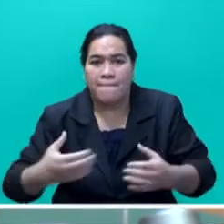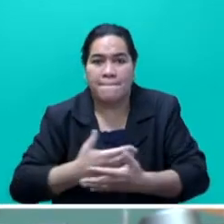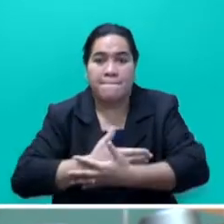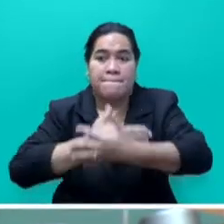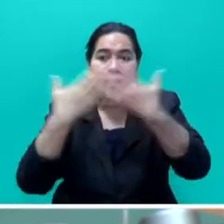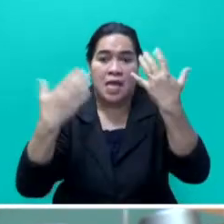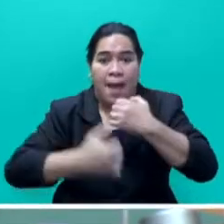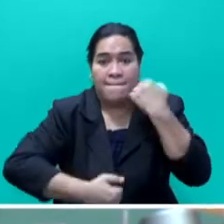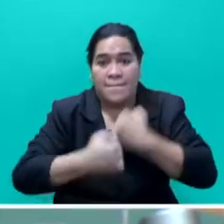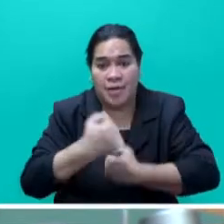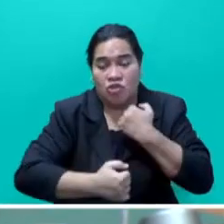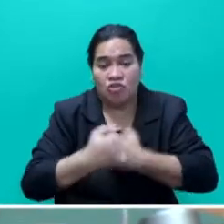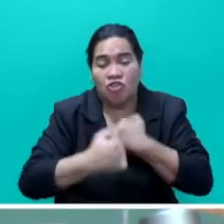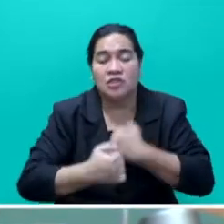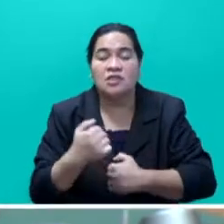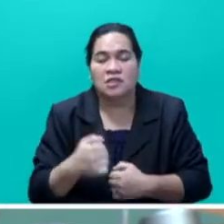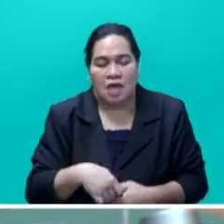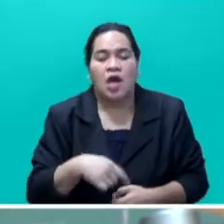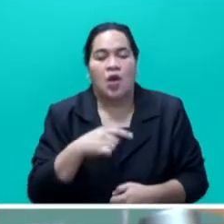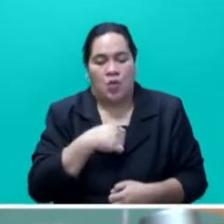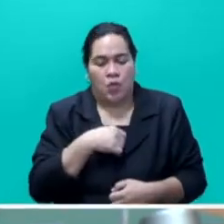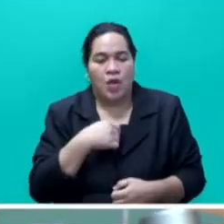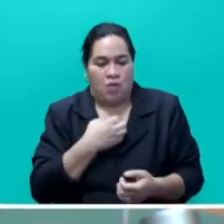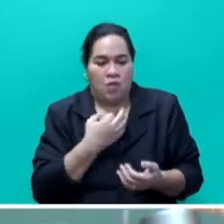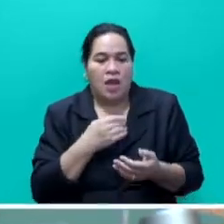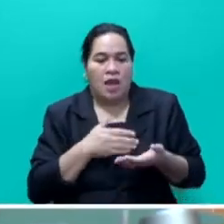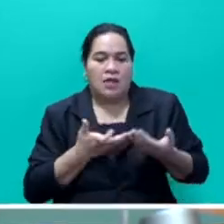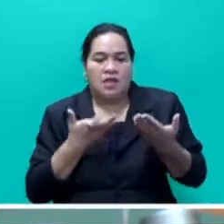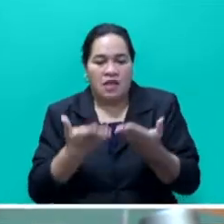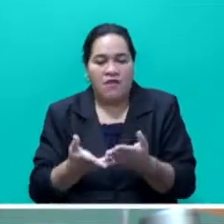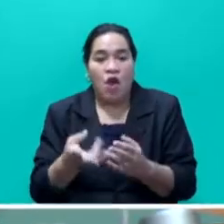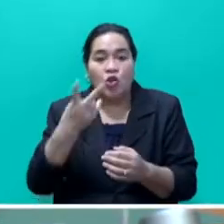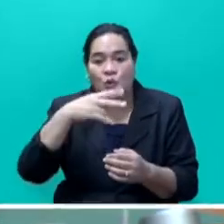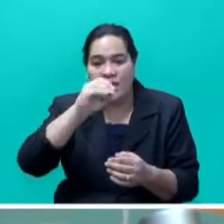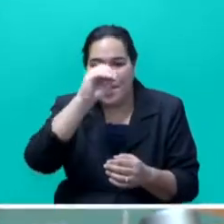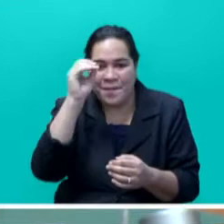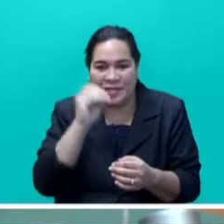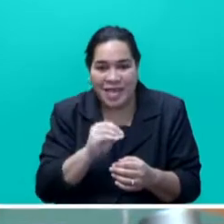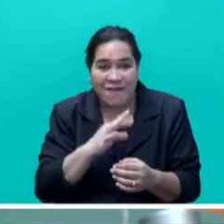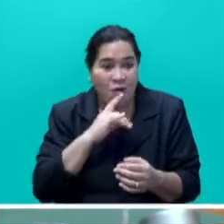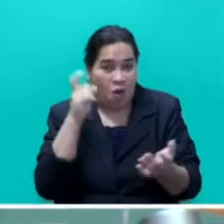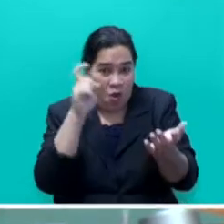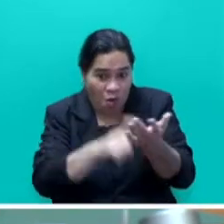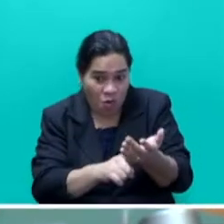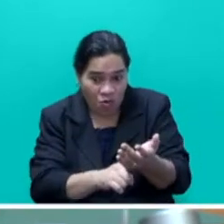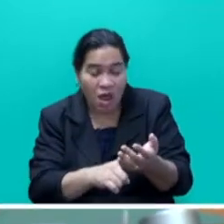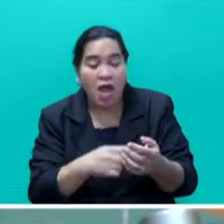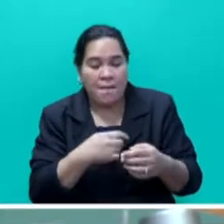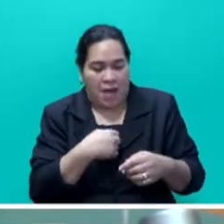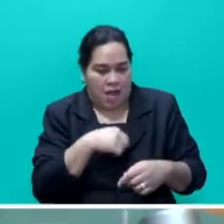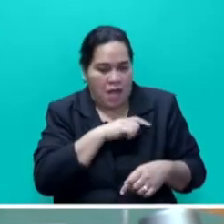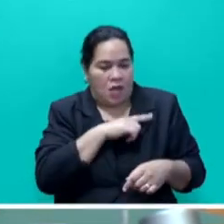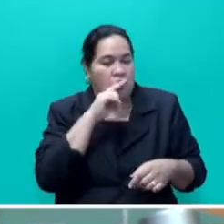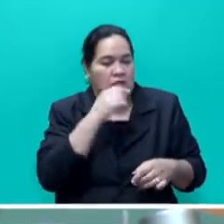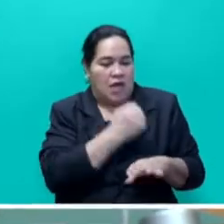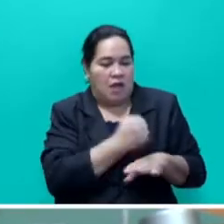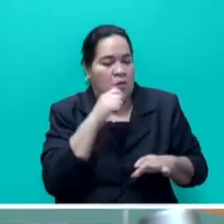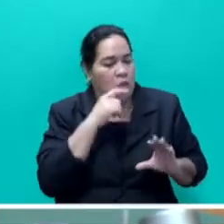construction. We will provide a grant of up to 20 percent of the full loan amount as equity contribution